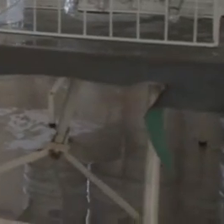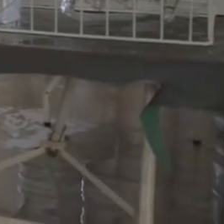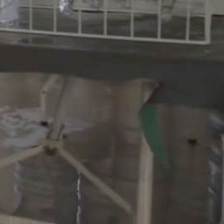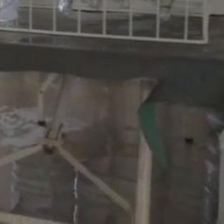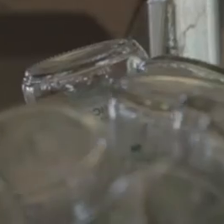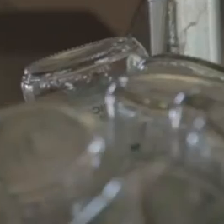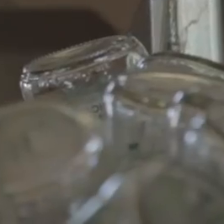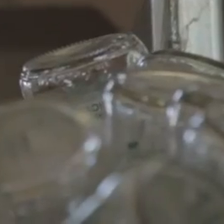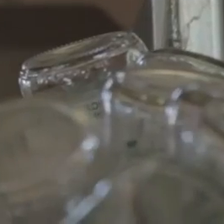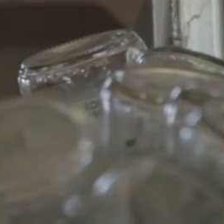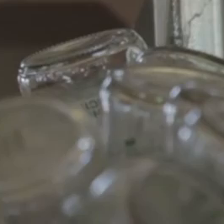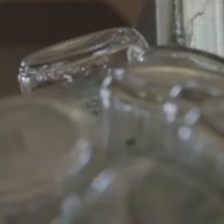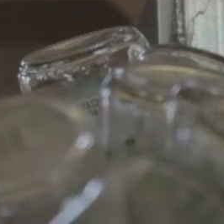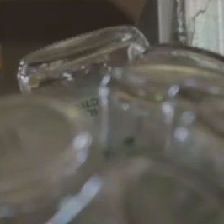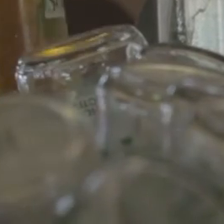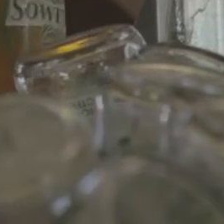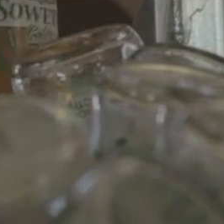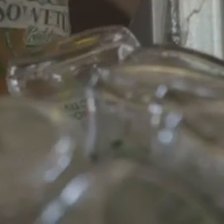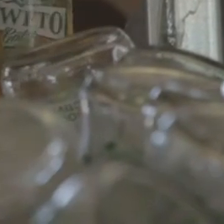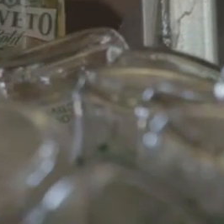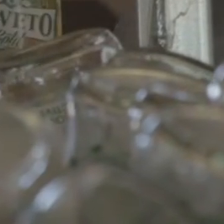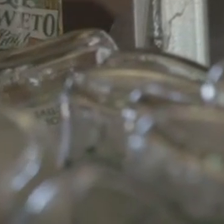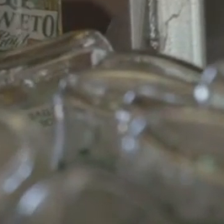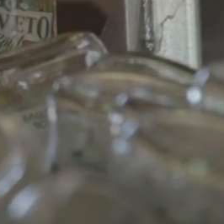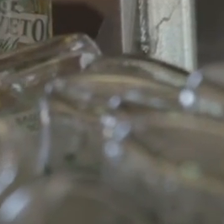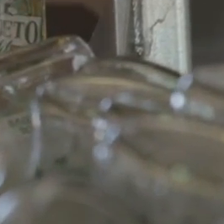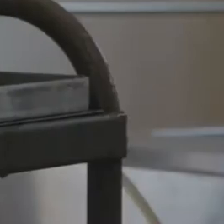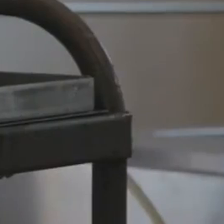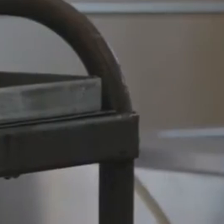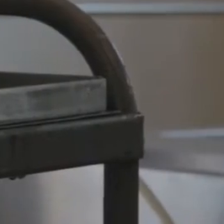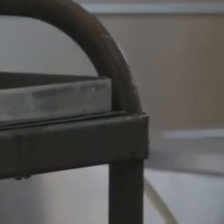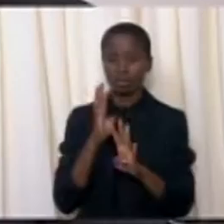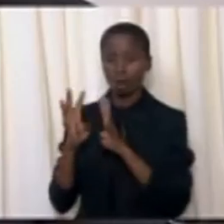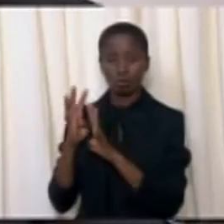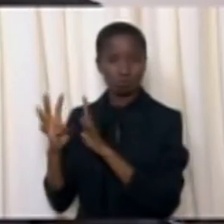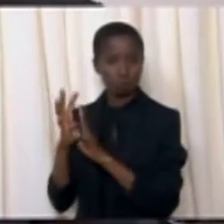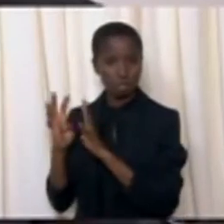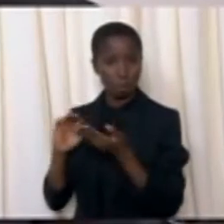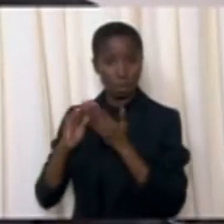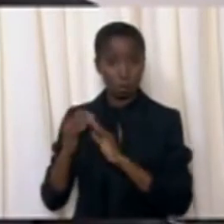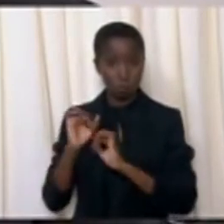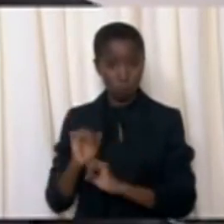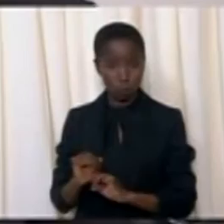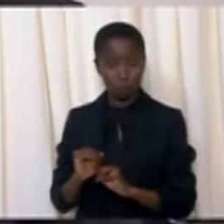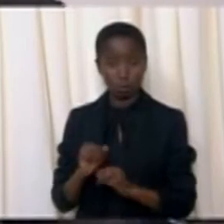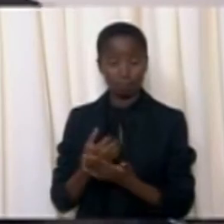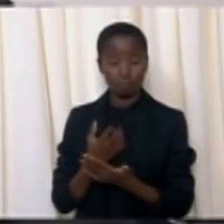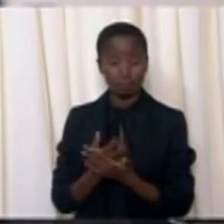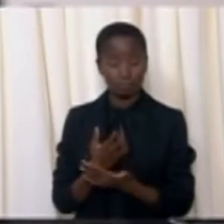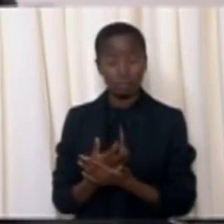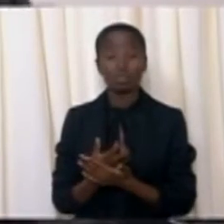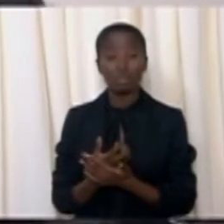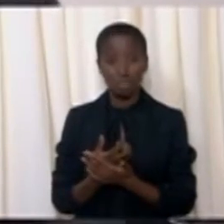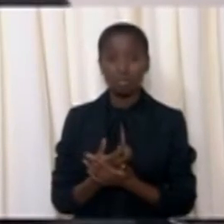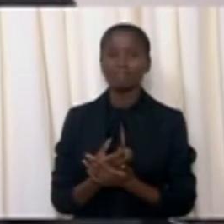regard to the revitalization and mainstreaming of the township economy, the Houteng provincial government has increased